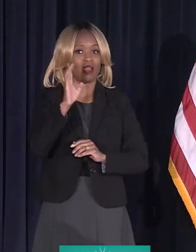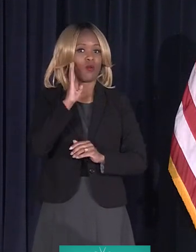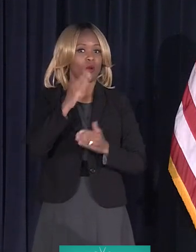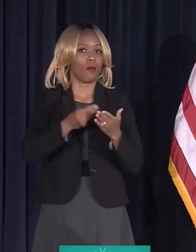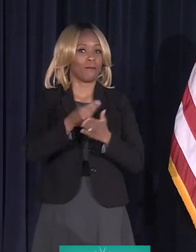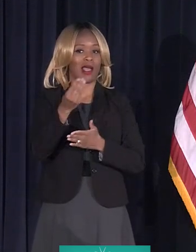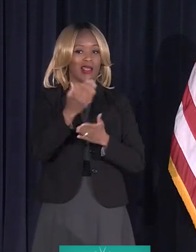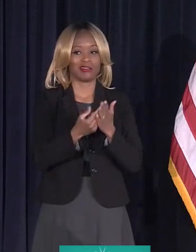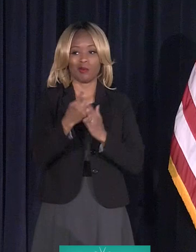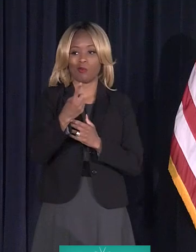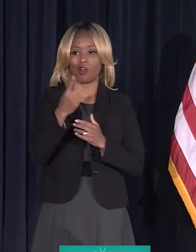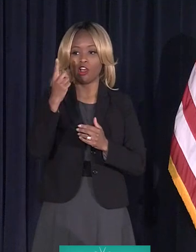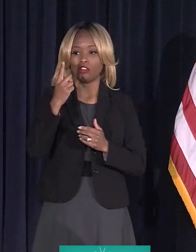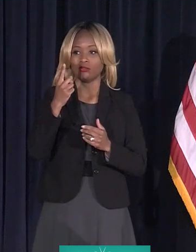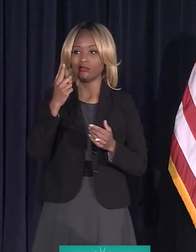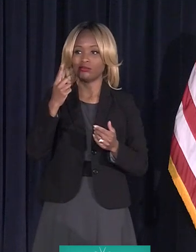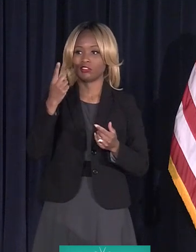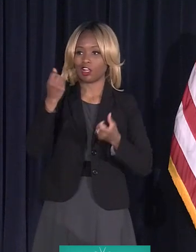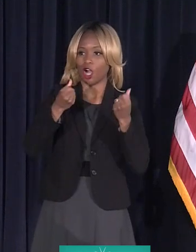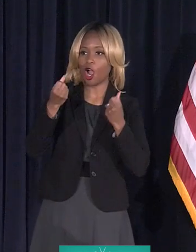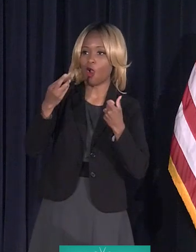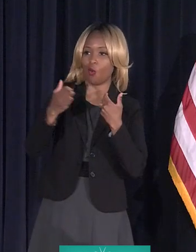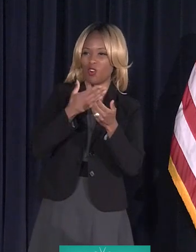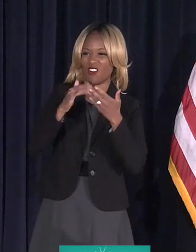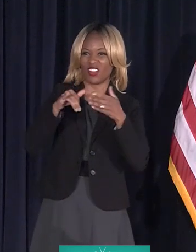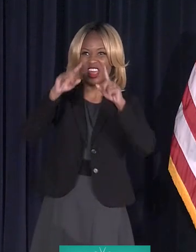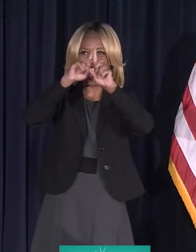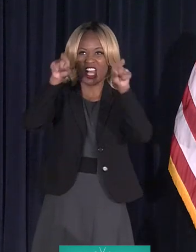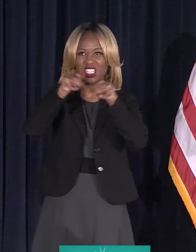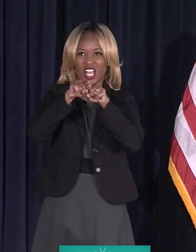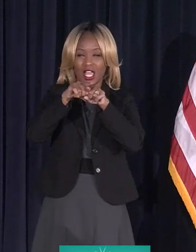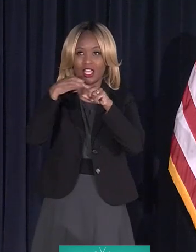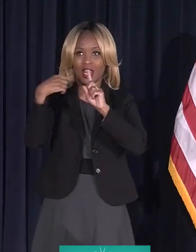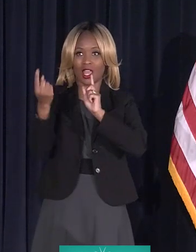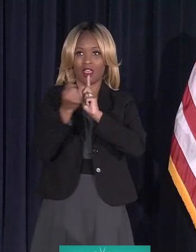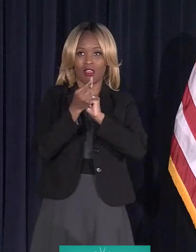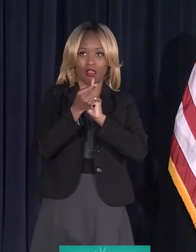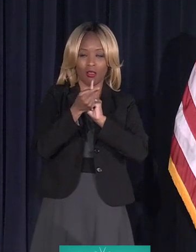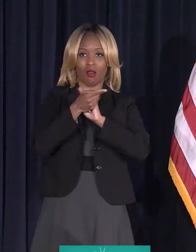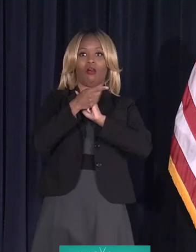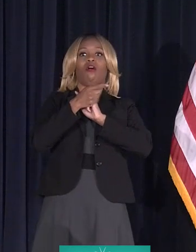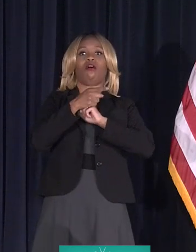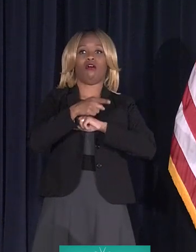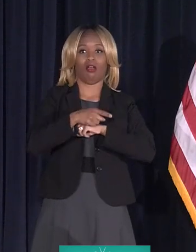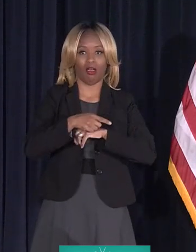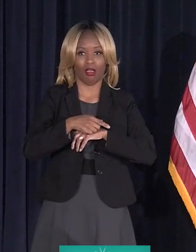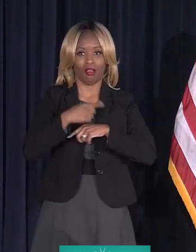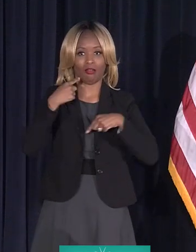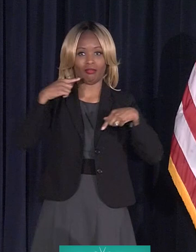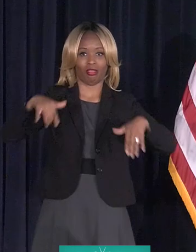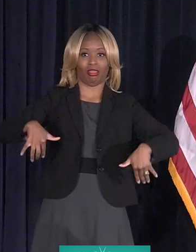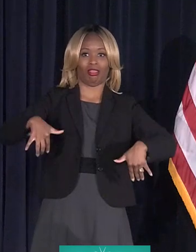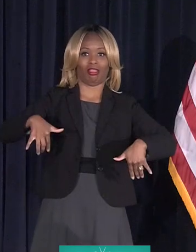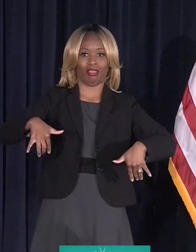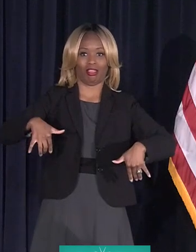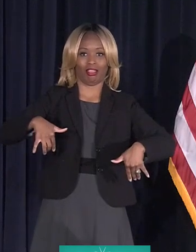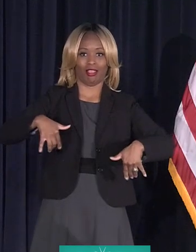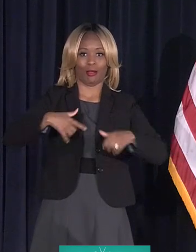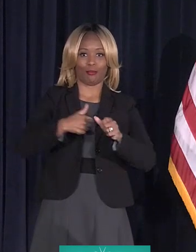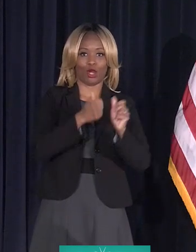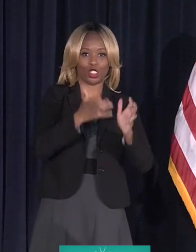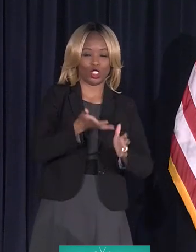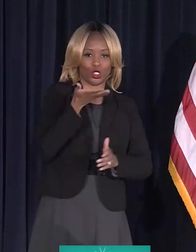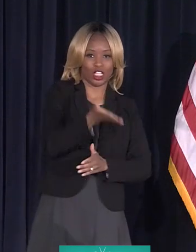trash car or whatever their sign is. And when they meet a prosecutor, that usually is the last time they put up a sign. So I am